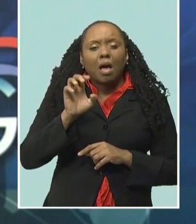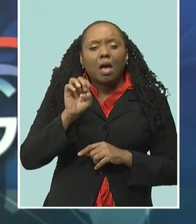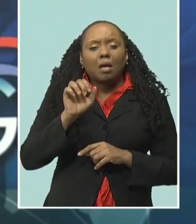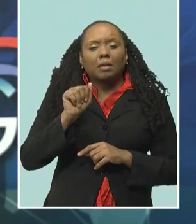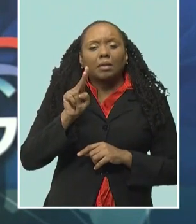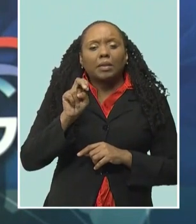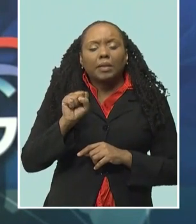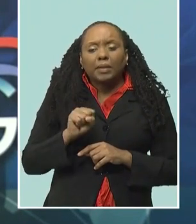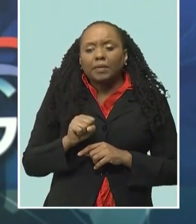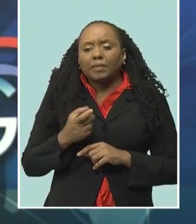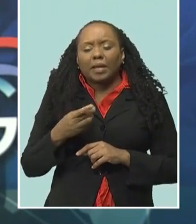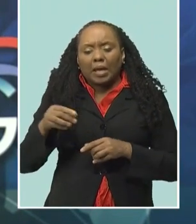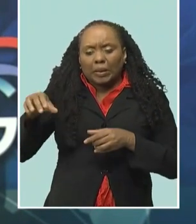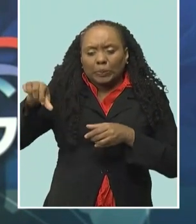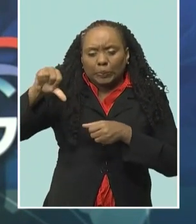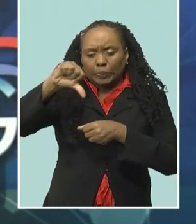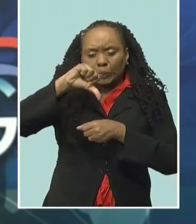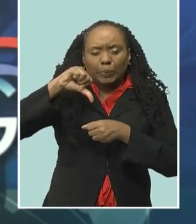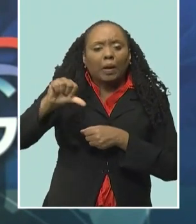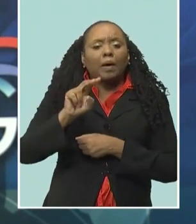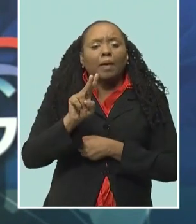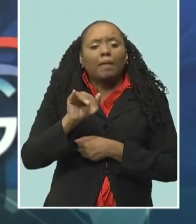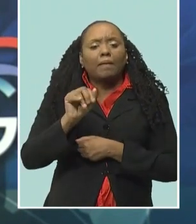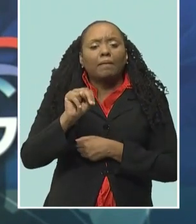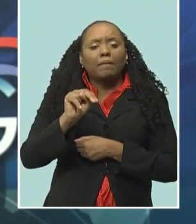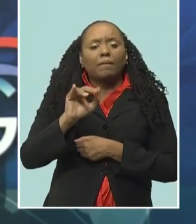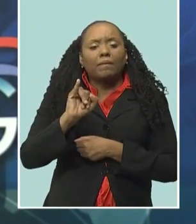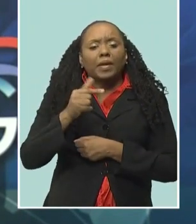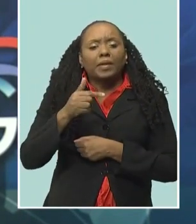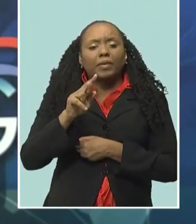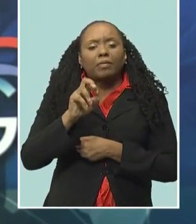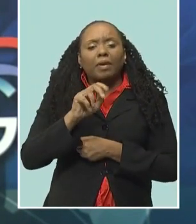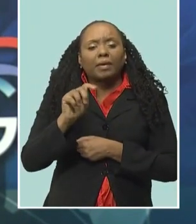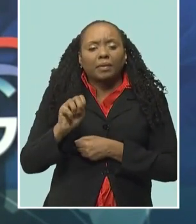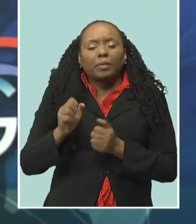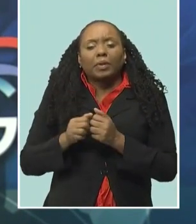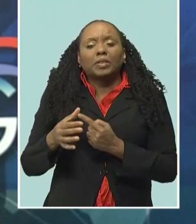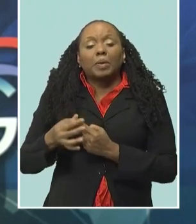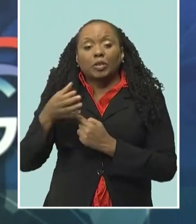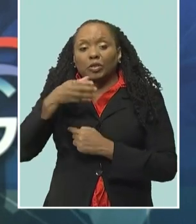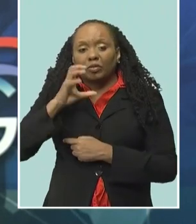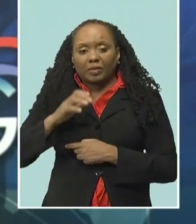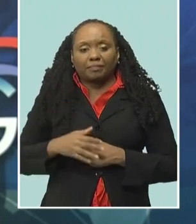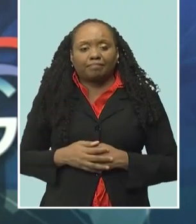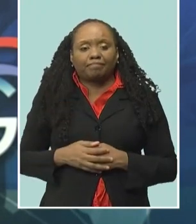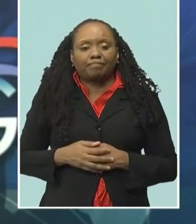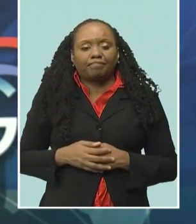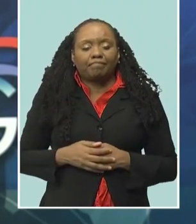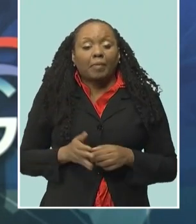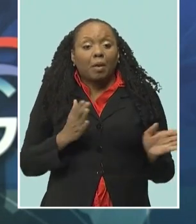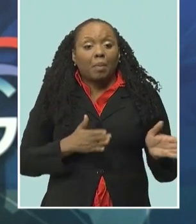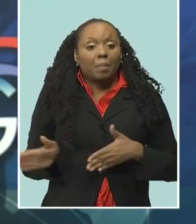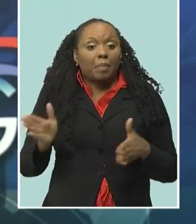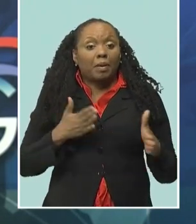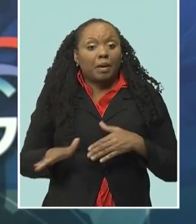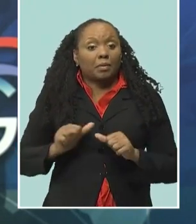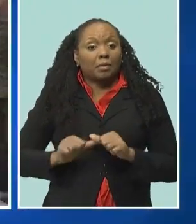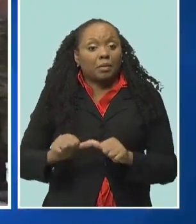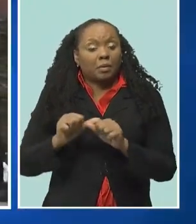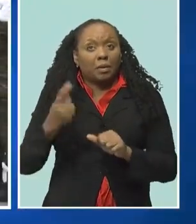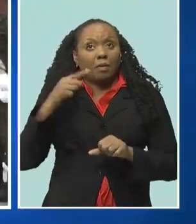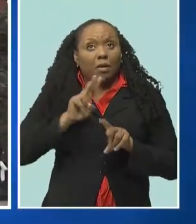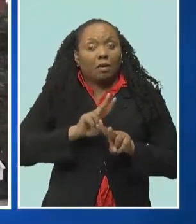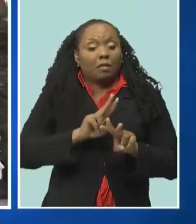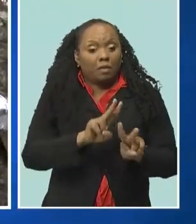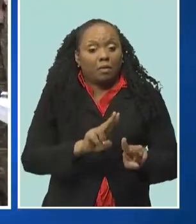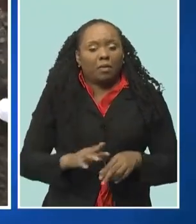The preparations continue for the state funeral of late Prime Minister the Right Honourable Sir Lloyd Erskine Sandiford. Earlier today, a full